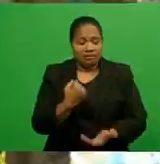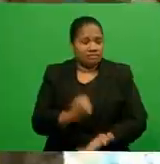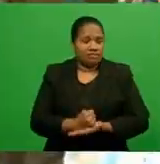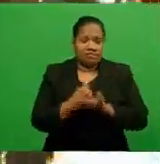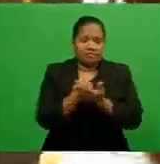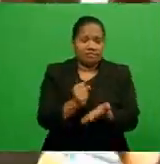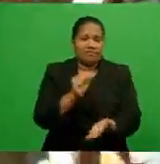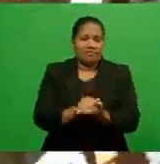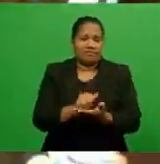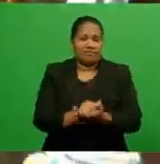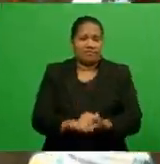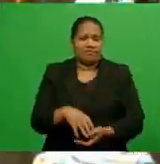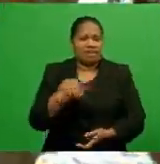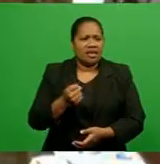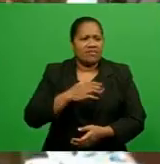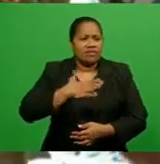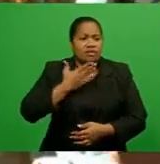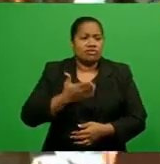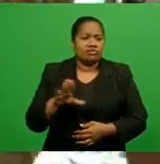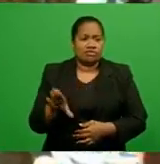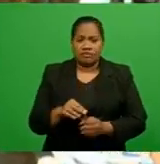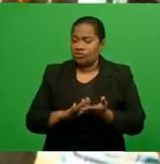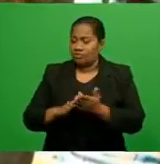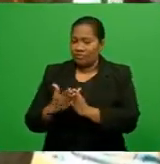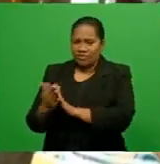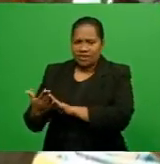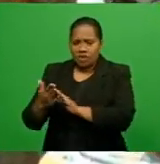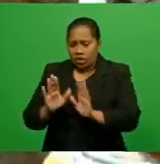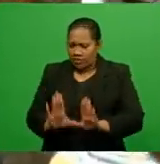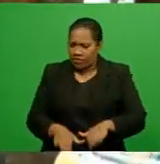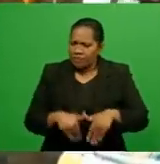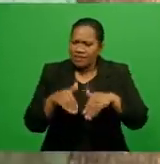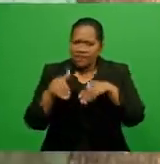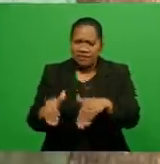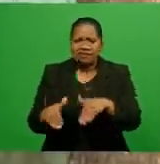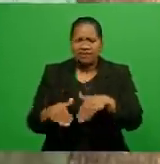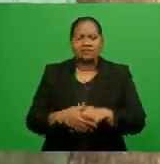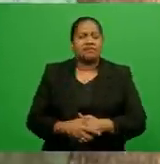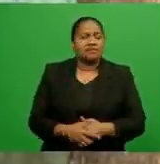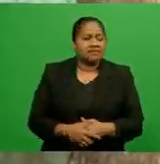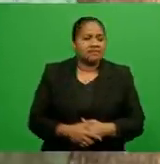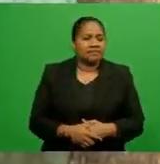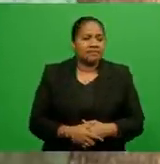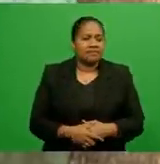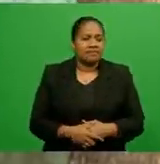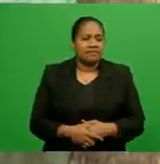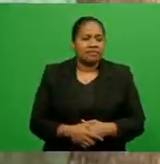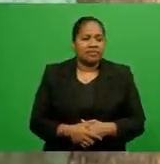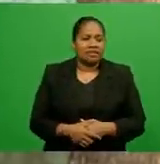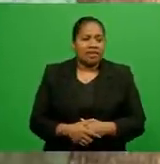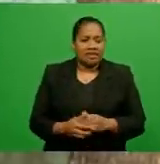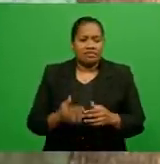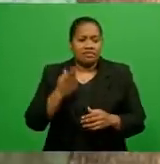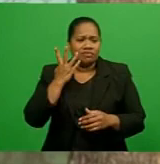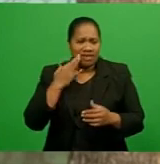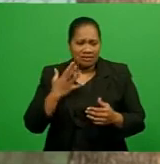community, we want to participate and they have mentioned during our consultation,